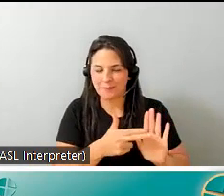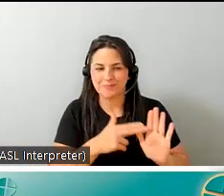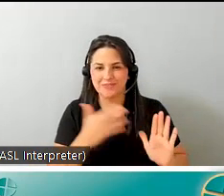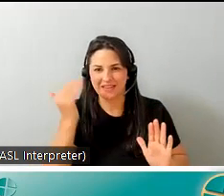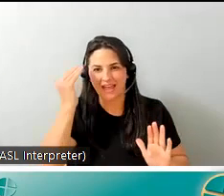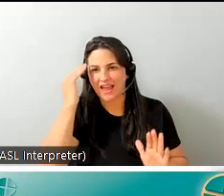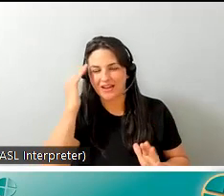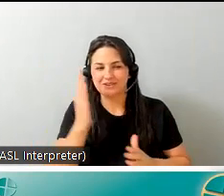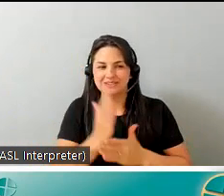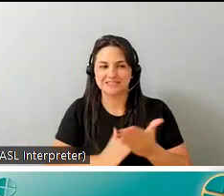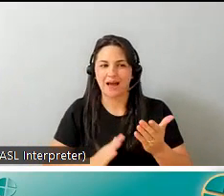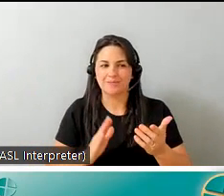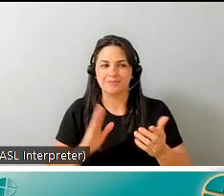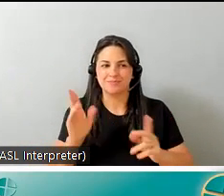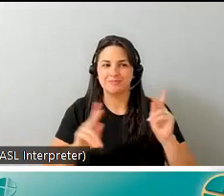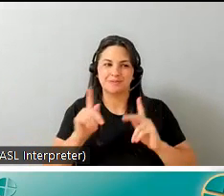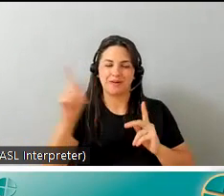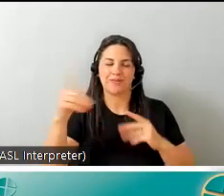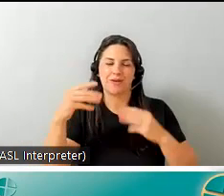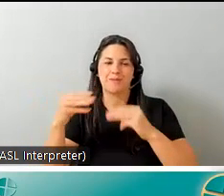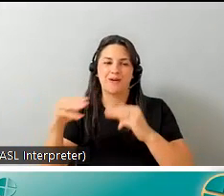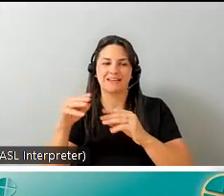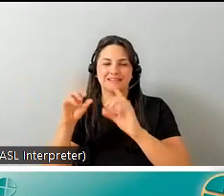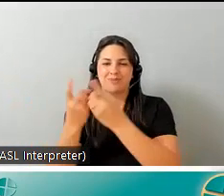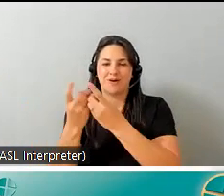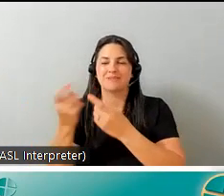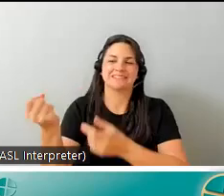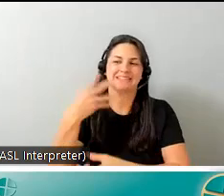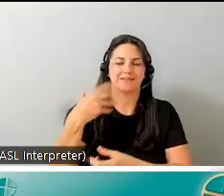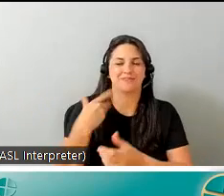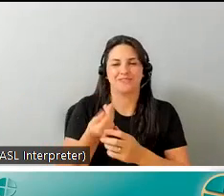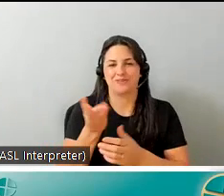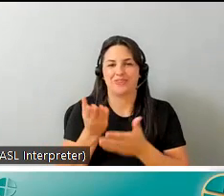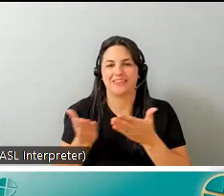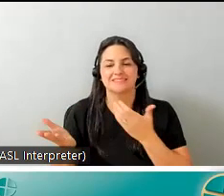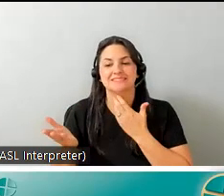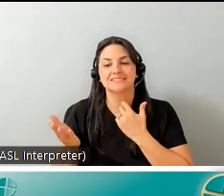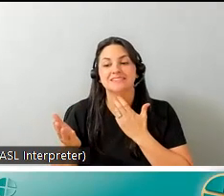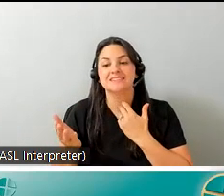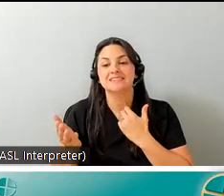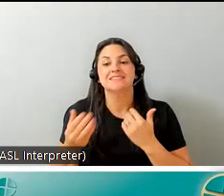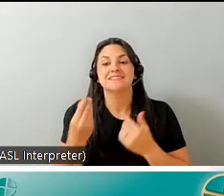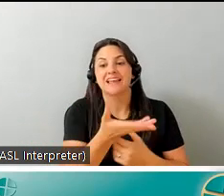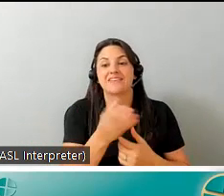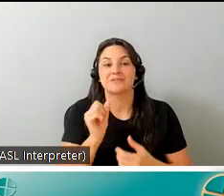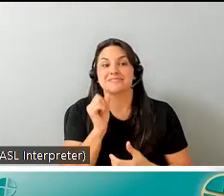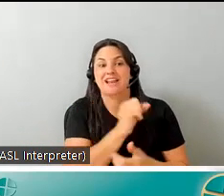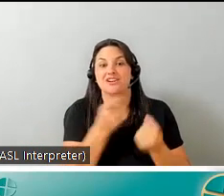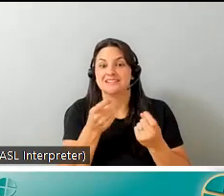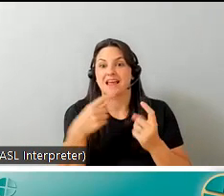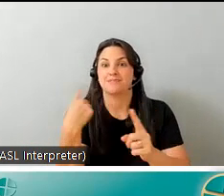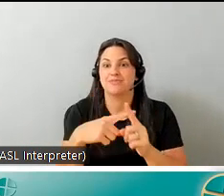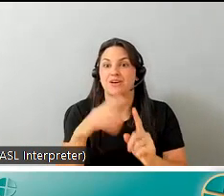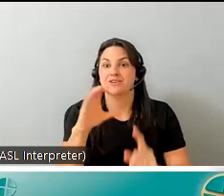uh in the marketing department they sent us some stuff and in the end not only did we give him his senator sled but we had cody